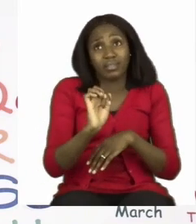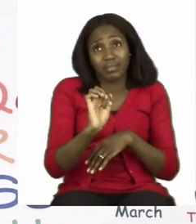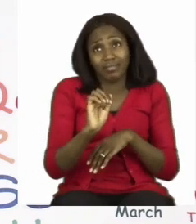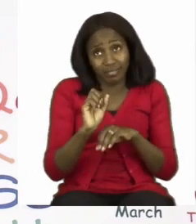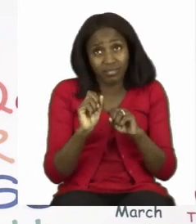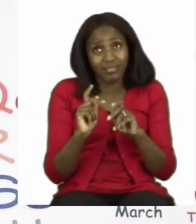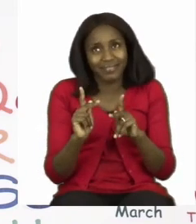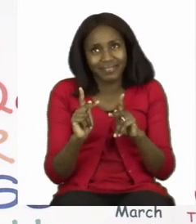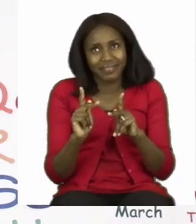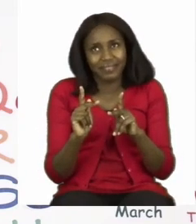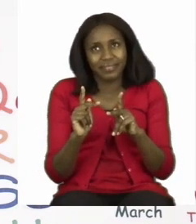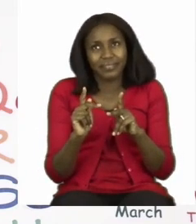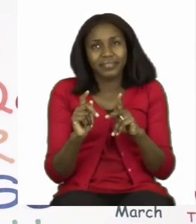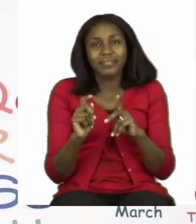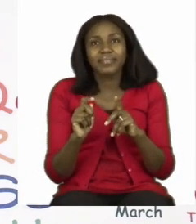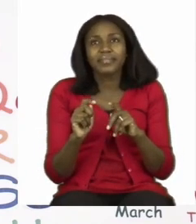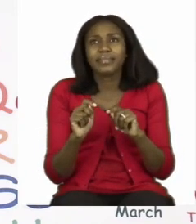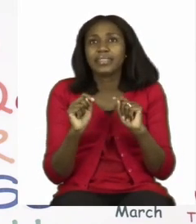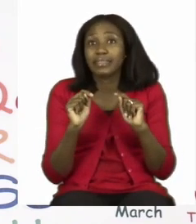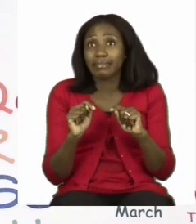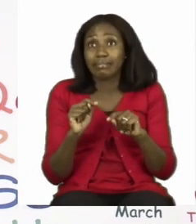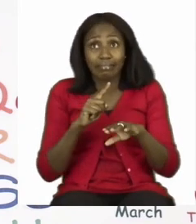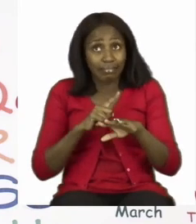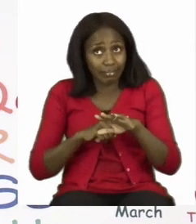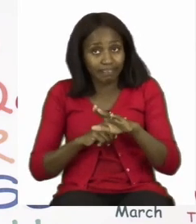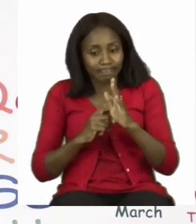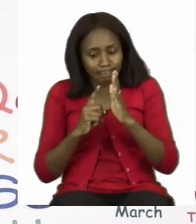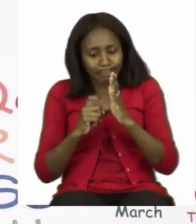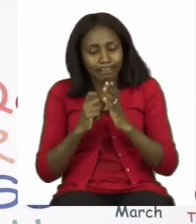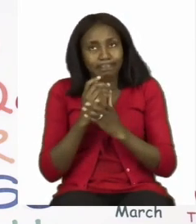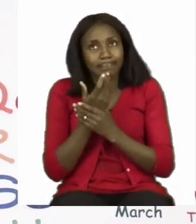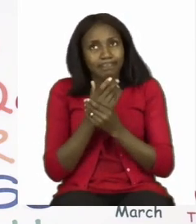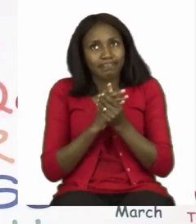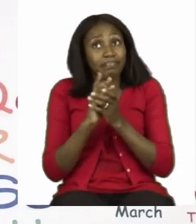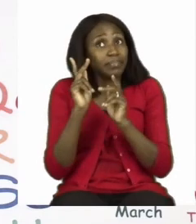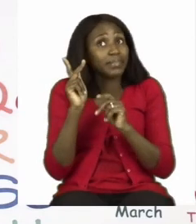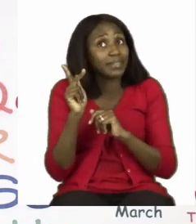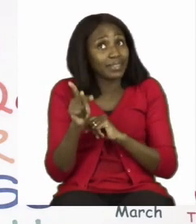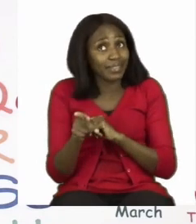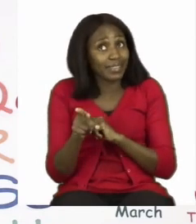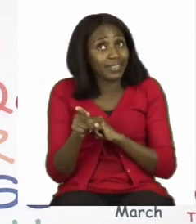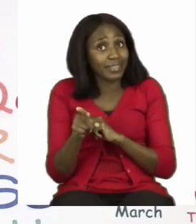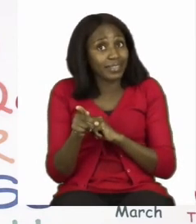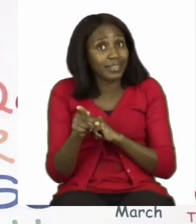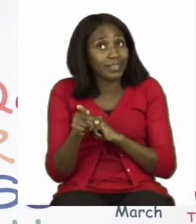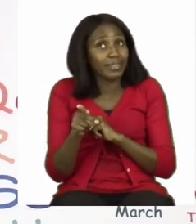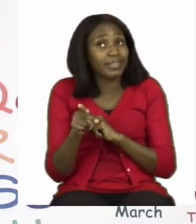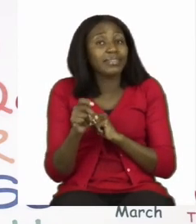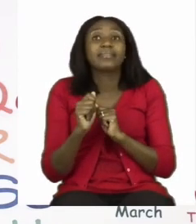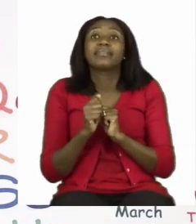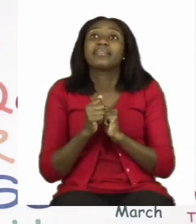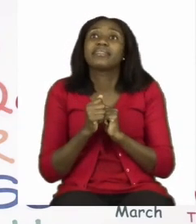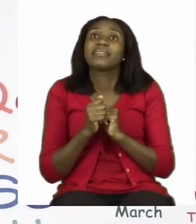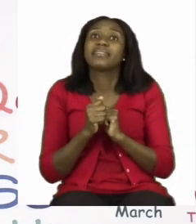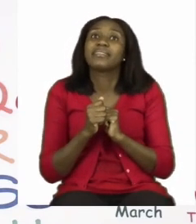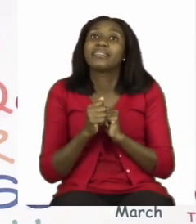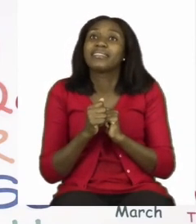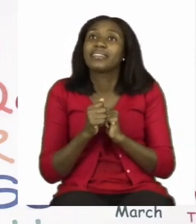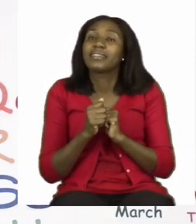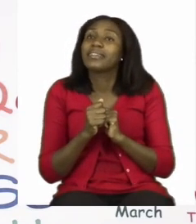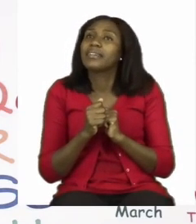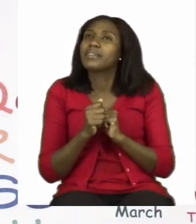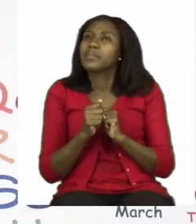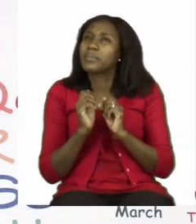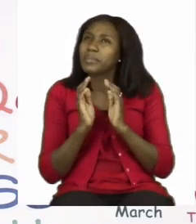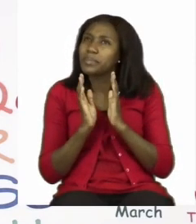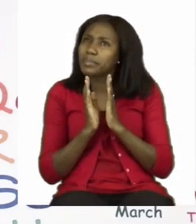So now that we are done, it's important for us to sanitize. Remember, sanitizing is not the only way we